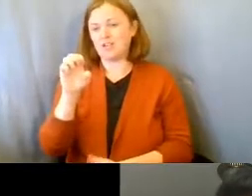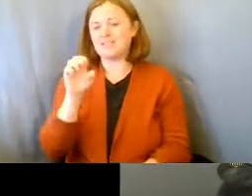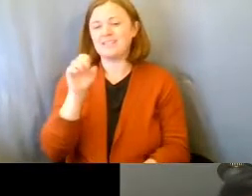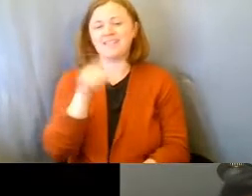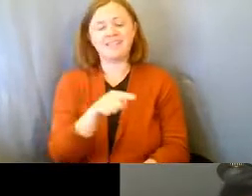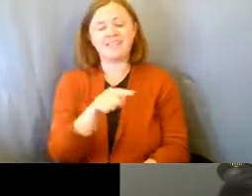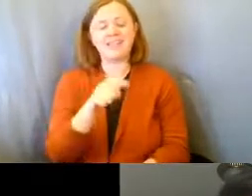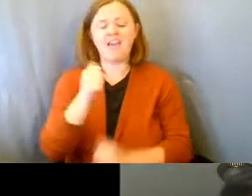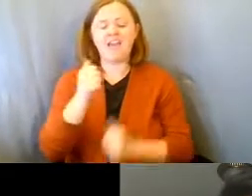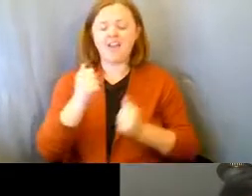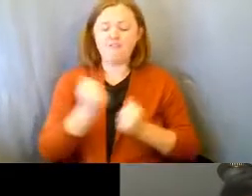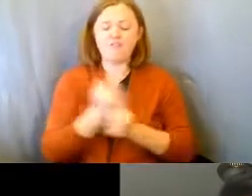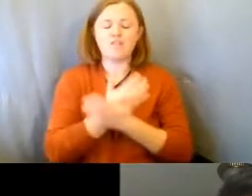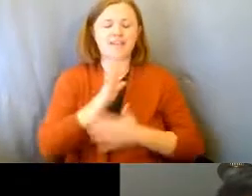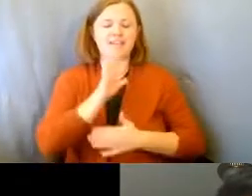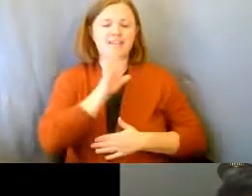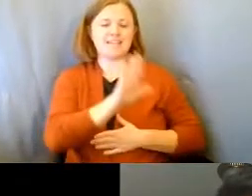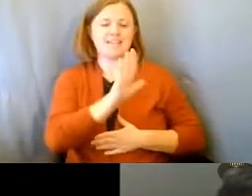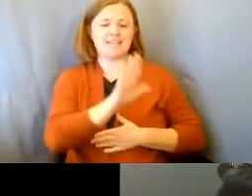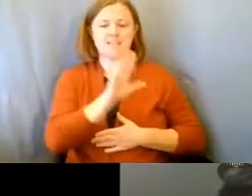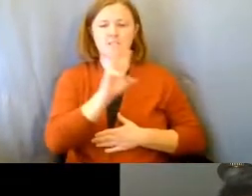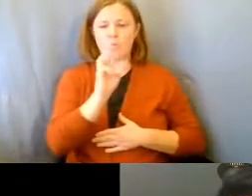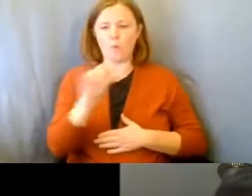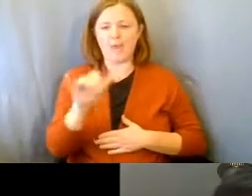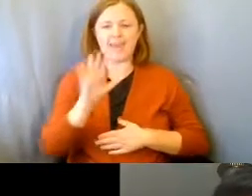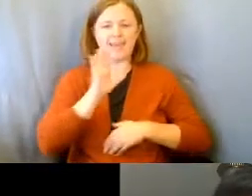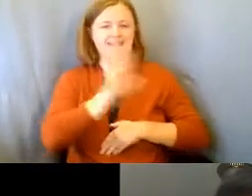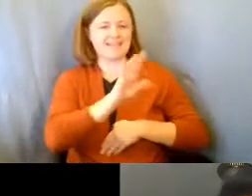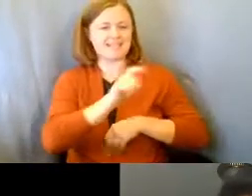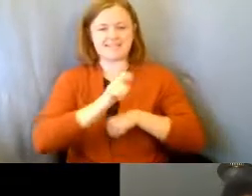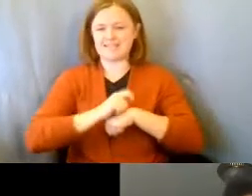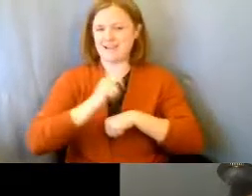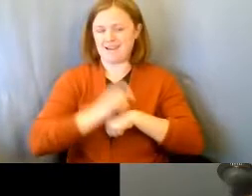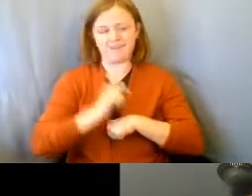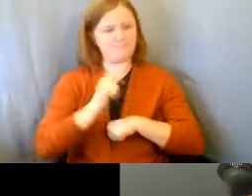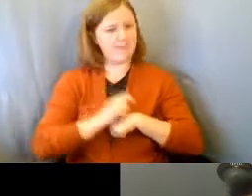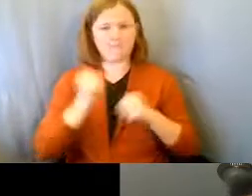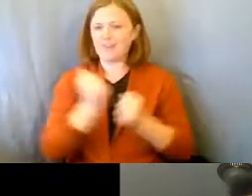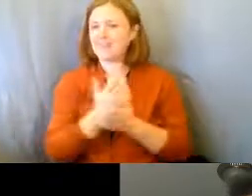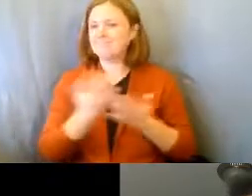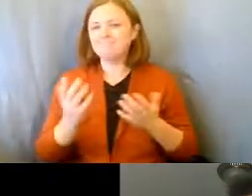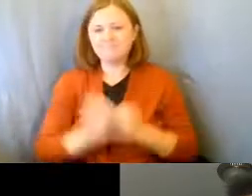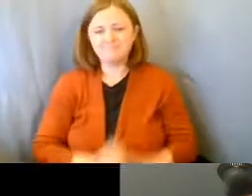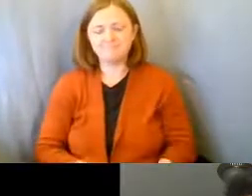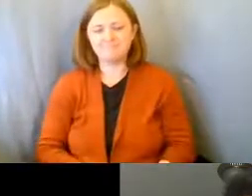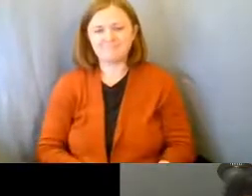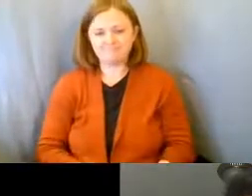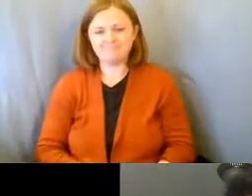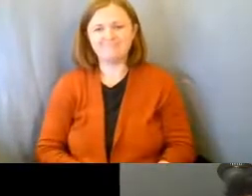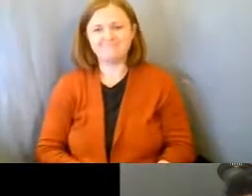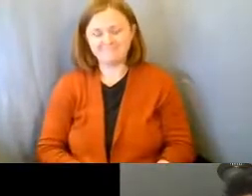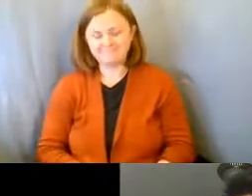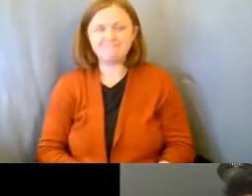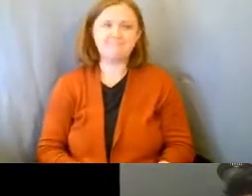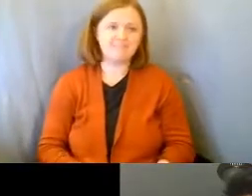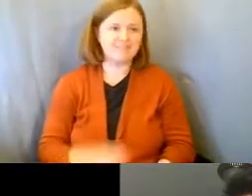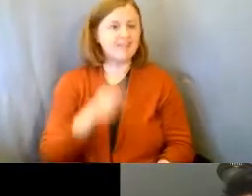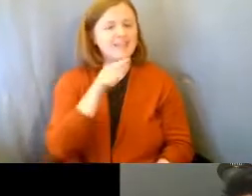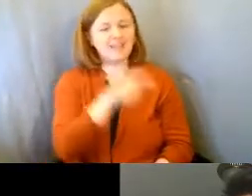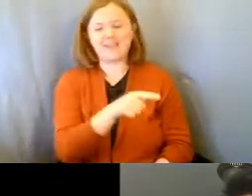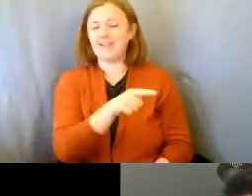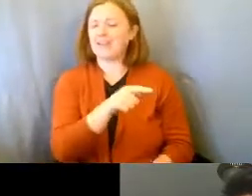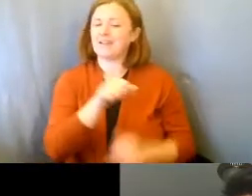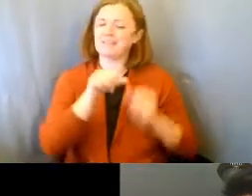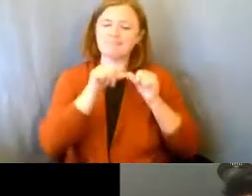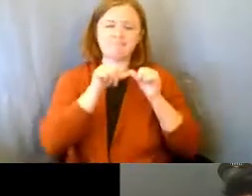everything in his own way and time. So he has continuously